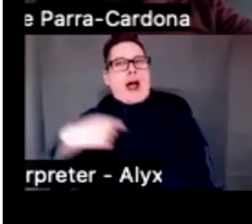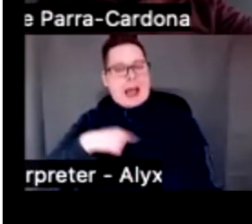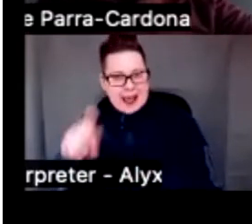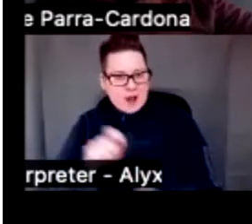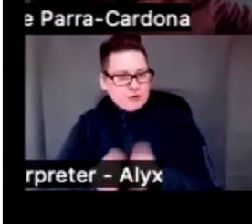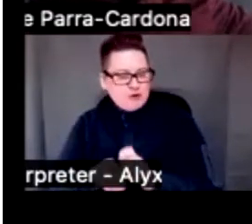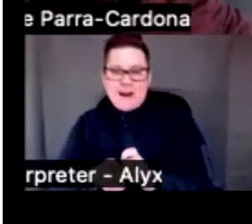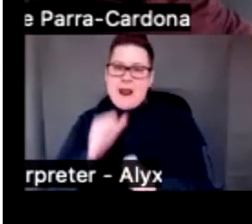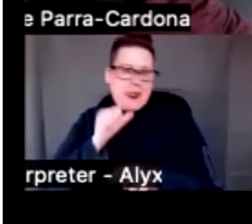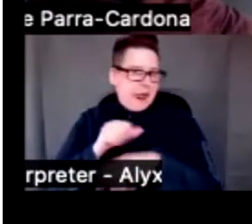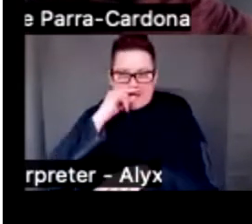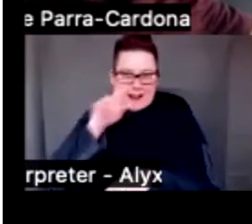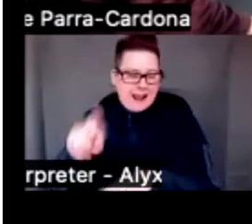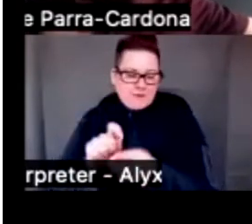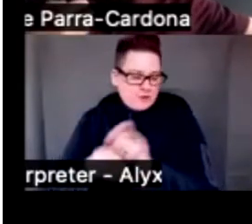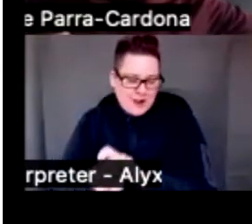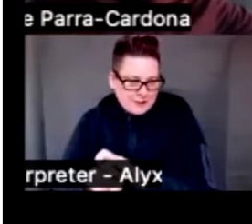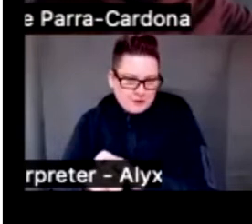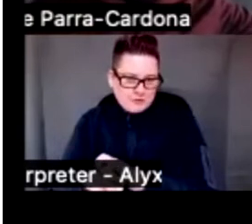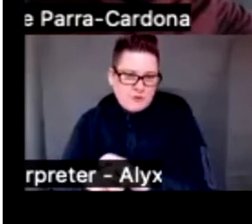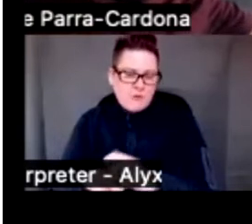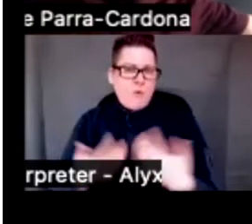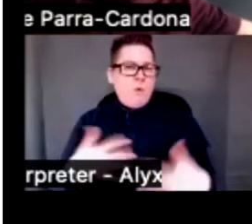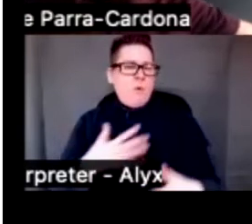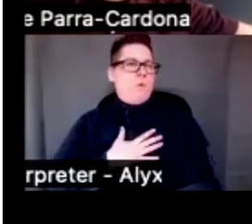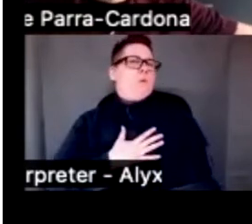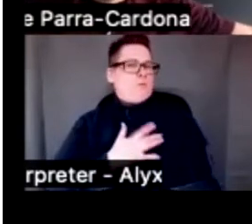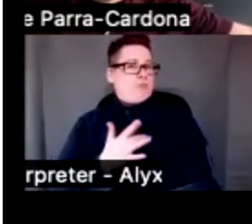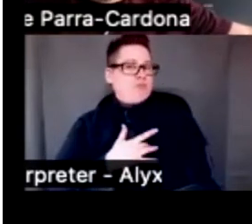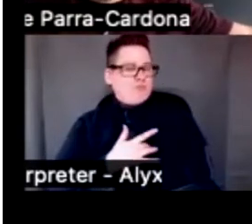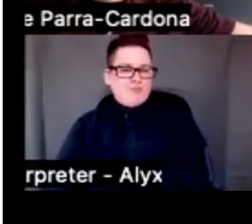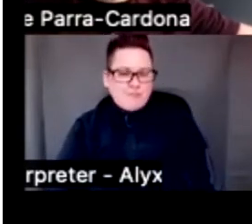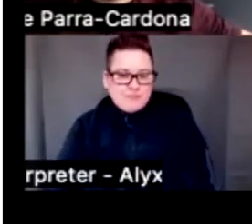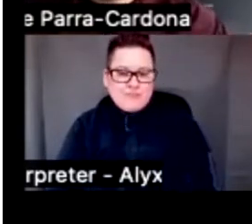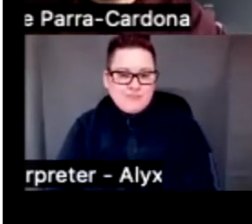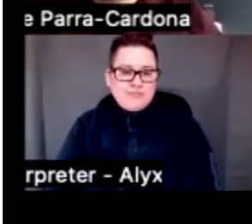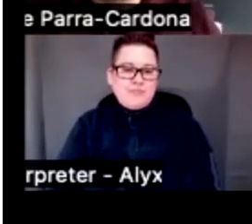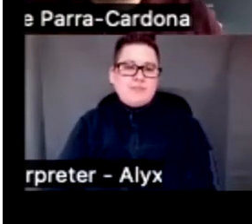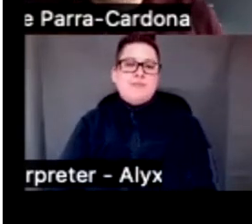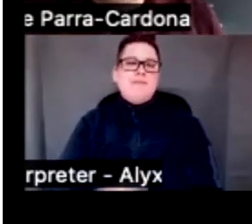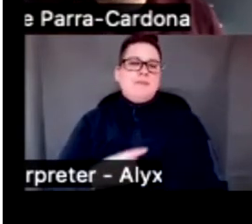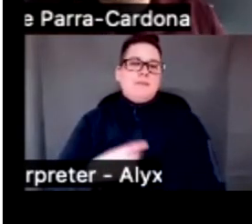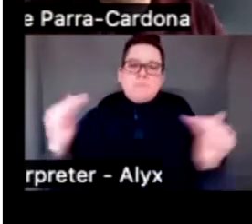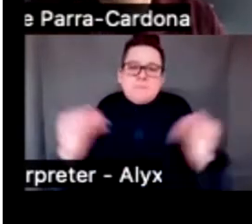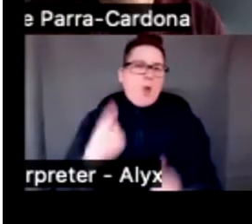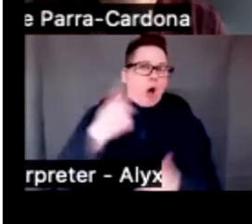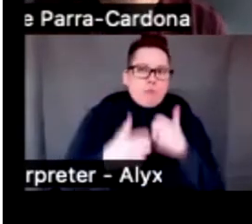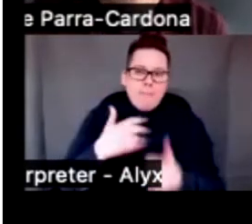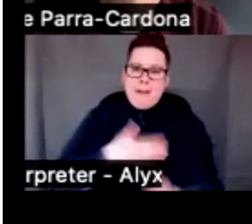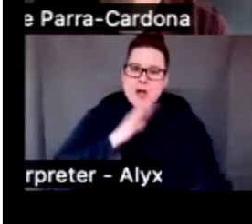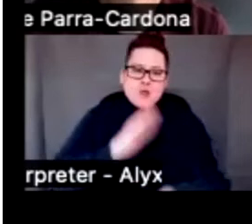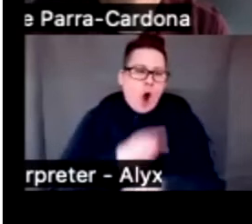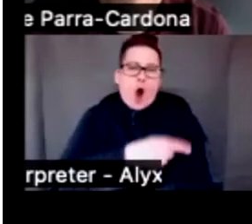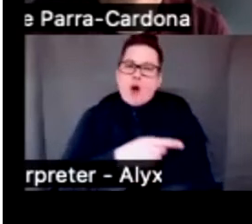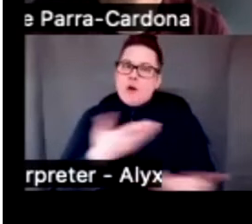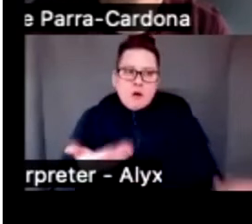rather than expecting my child to change very profound insight. I always had problems with my daughter doing her homework